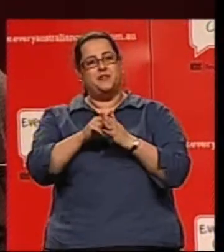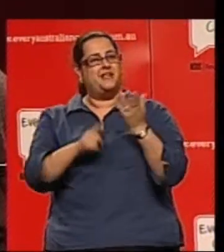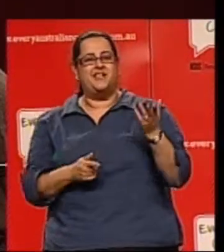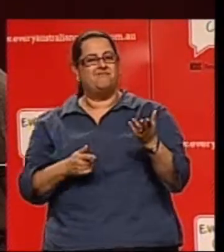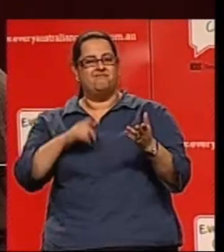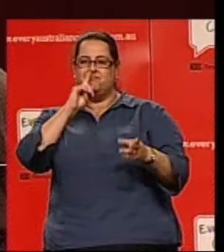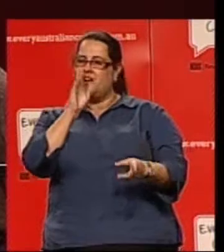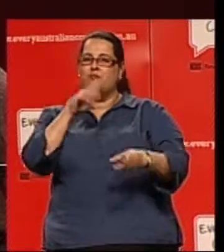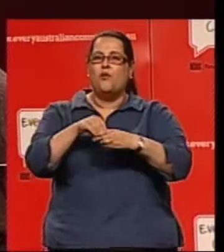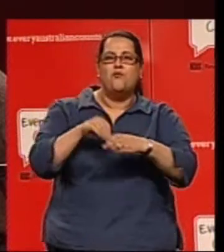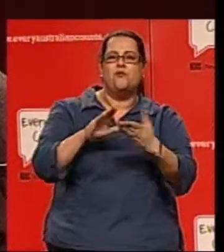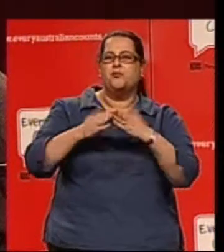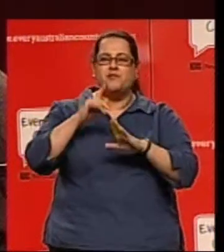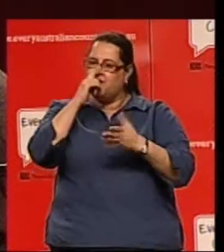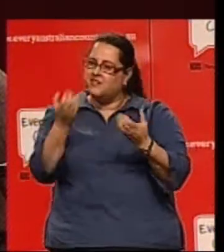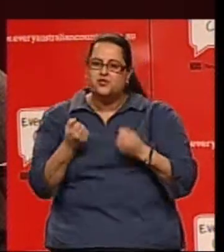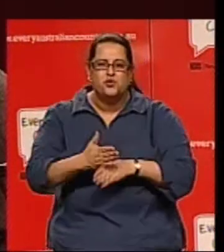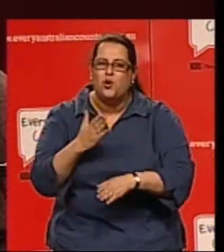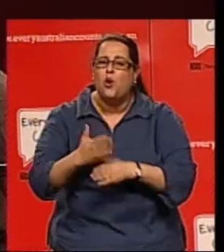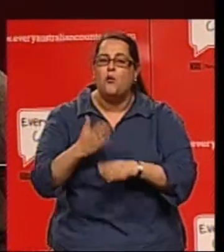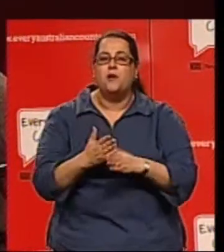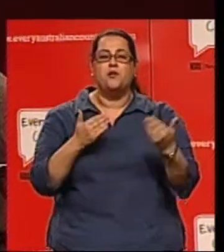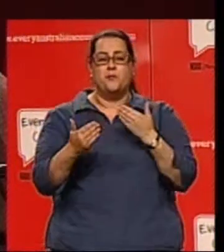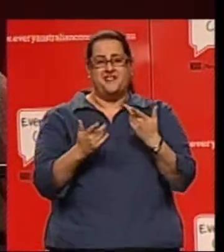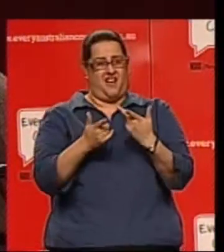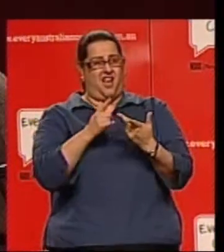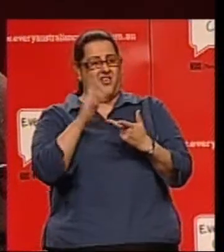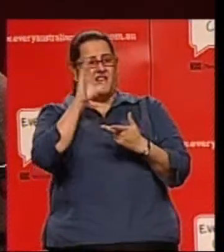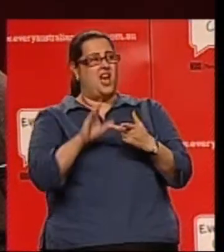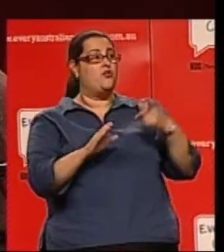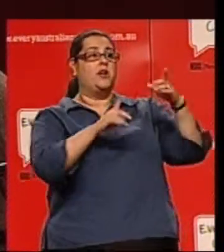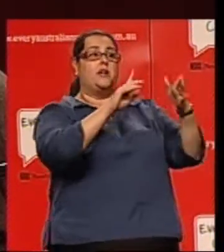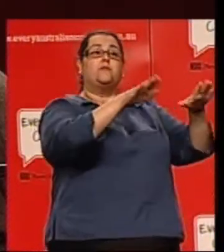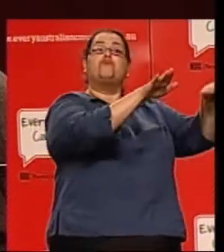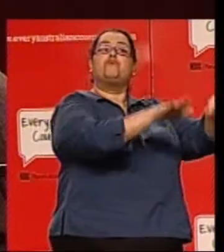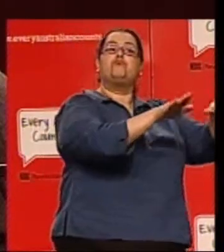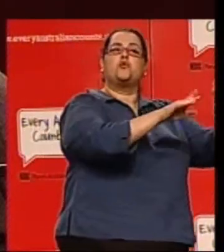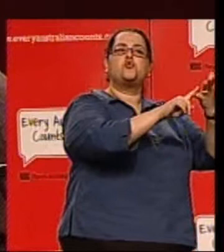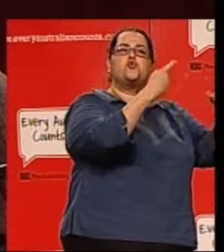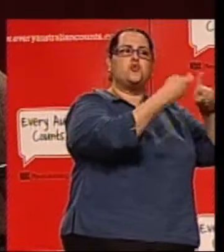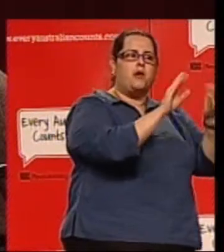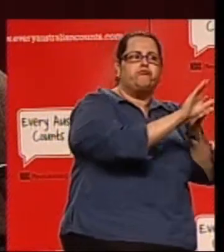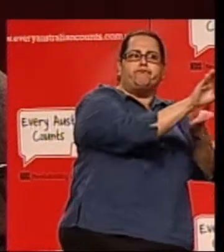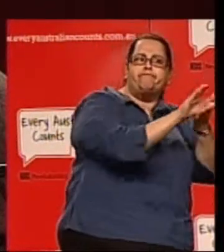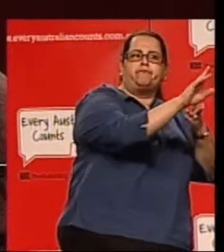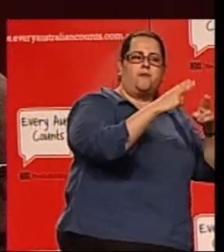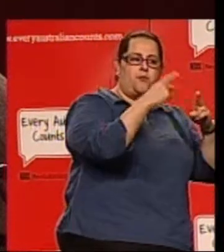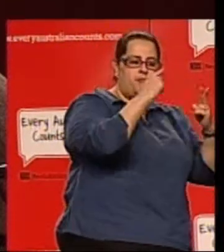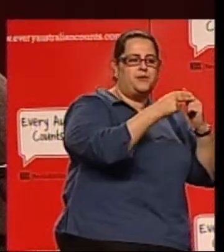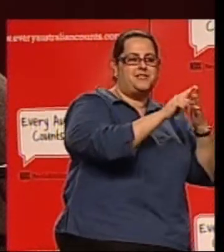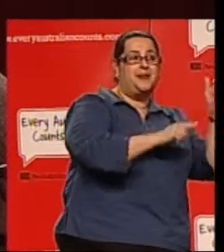investment compared to other countries. The UK invests almost double what Australia does in support for people with a disability.